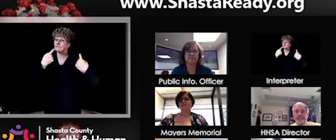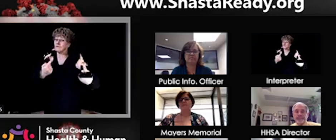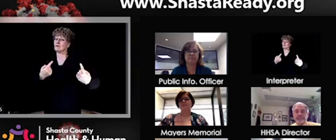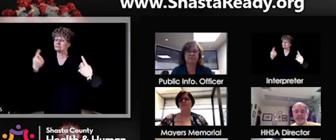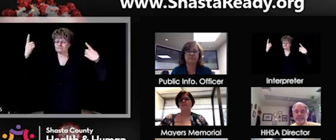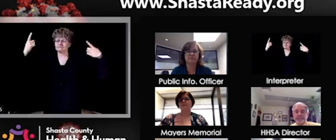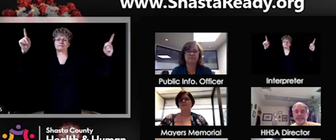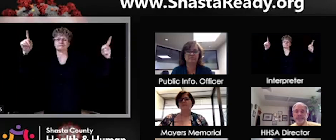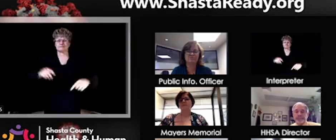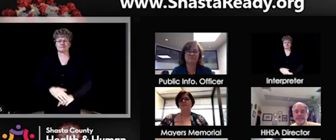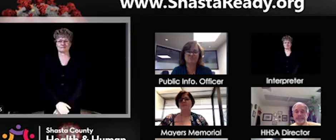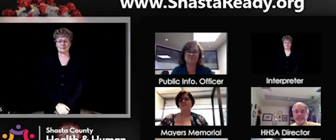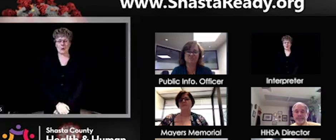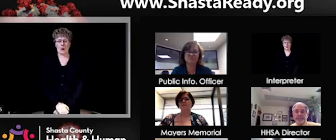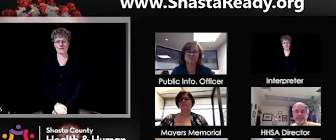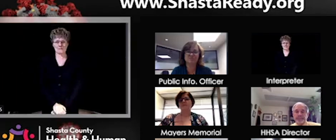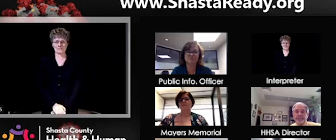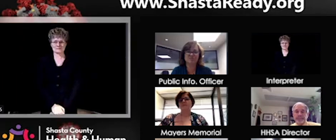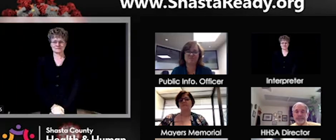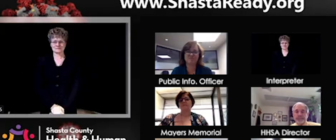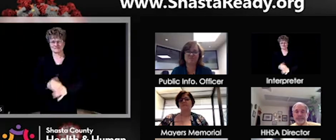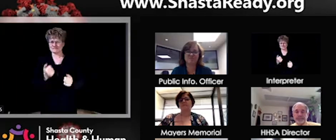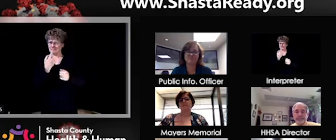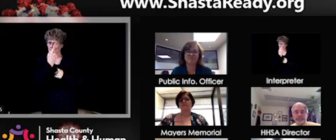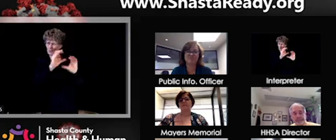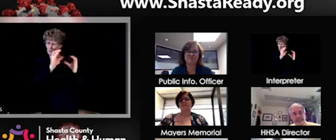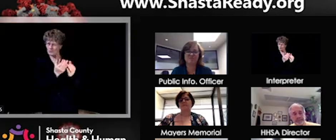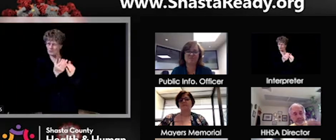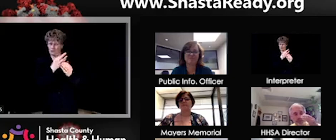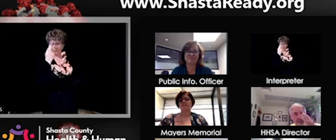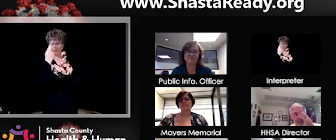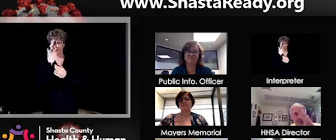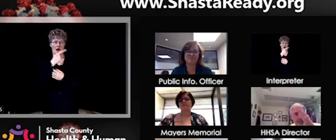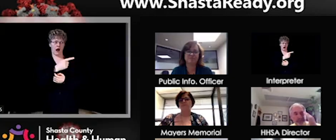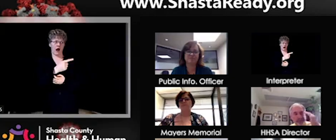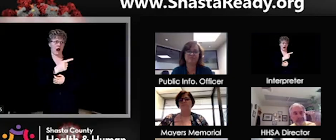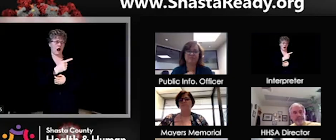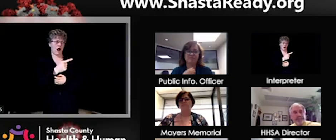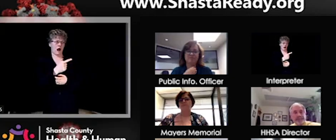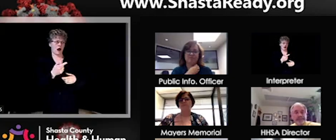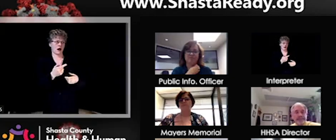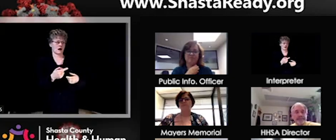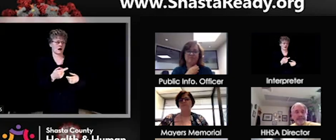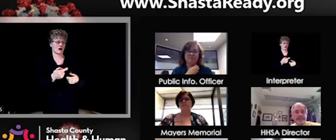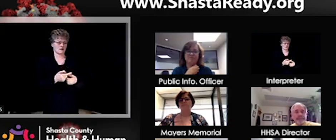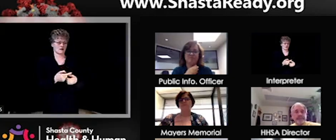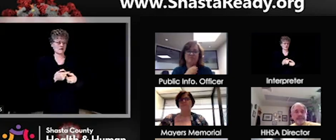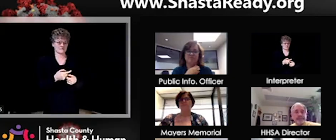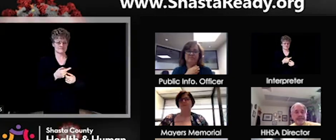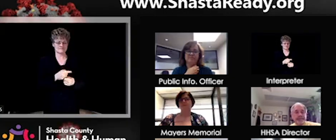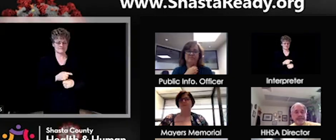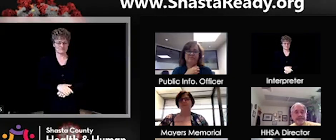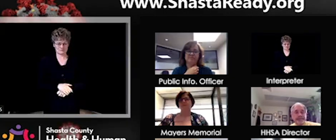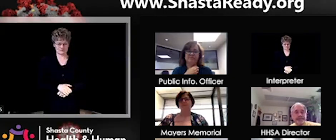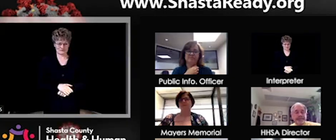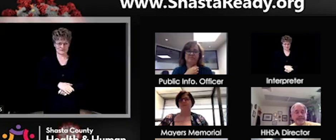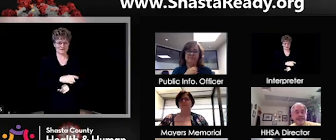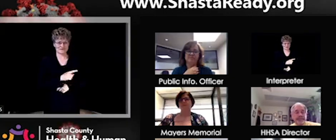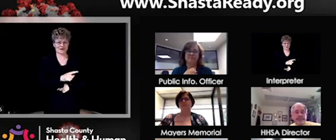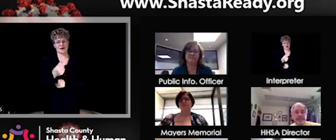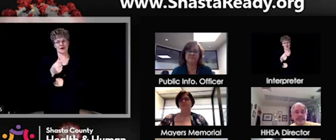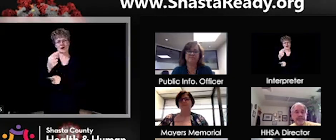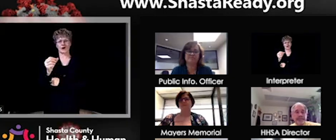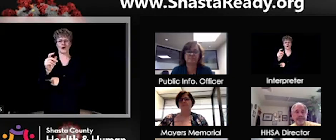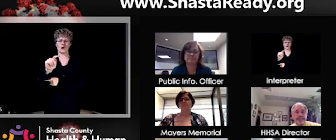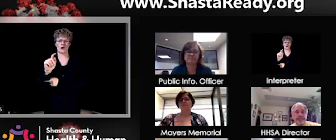it. Will law enforcement continue that educational approach or will become, will